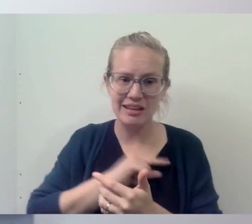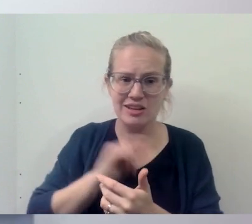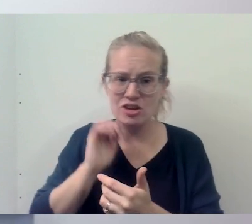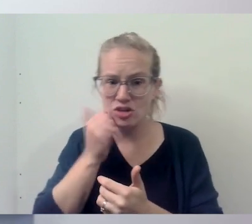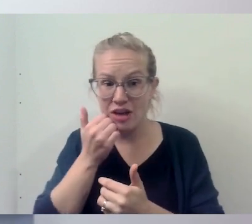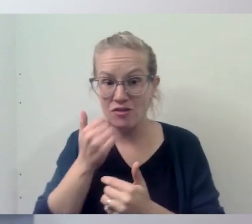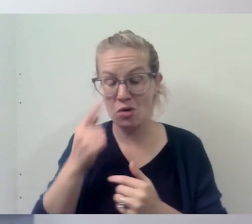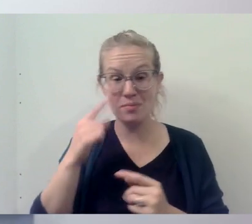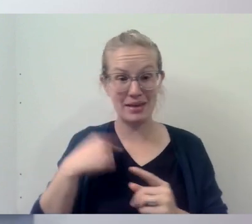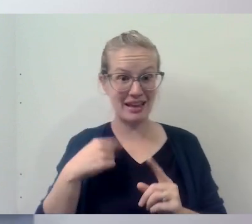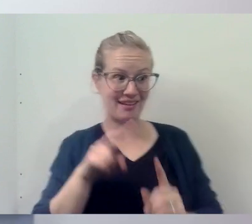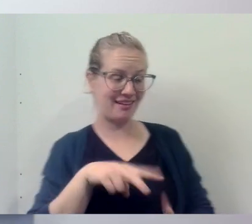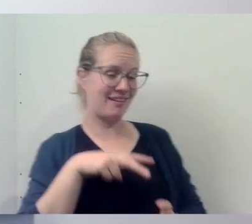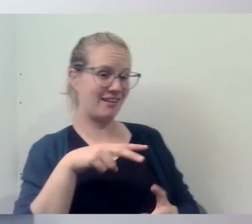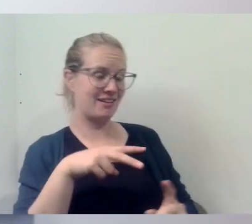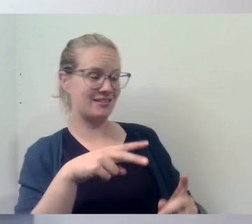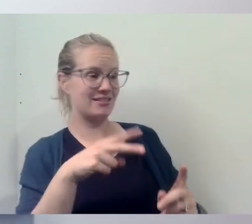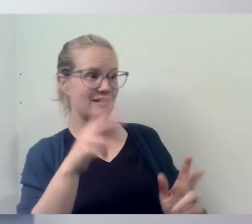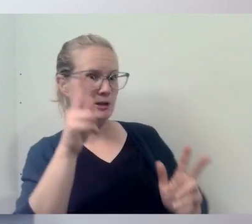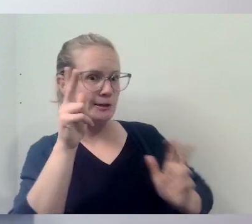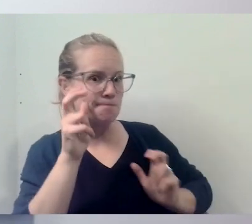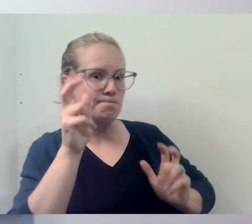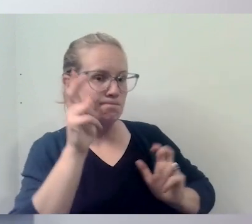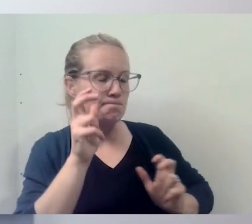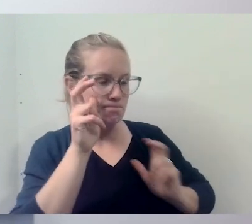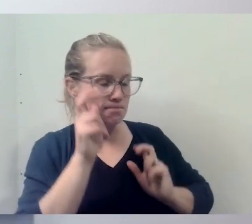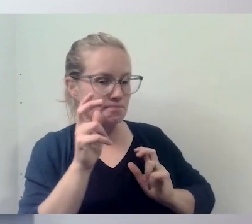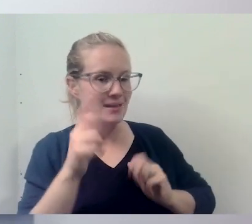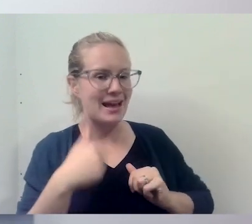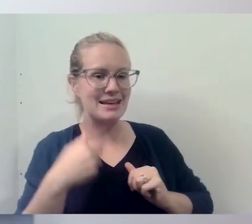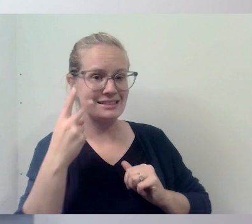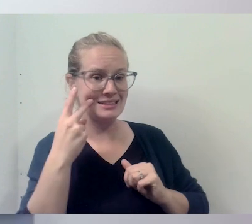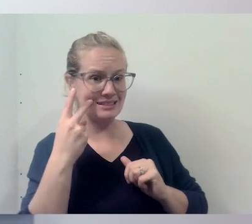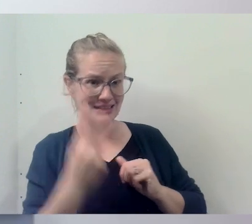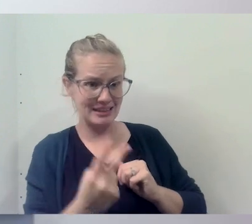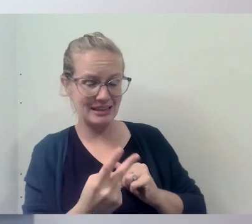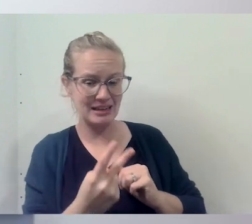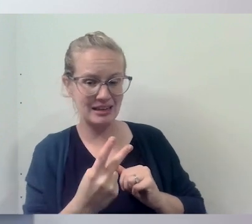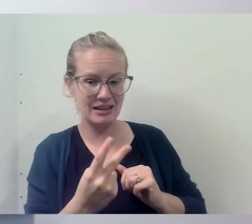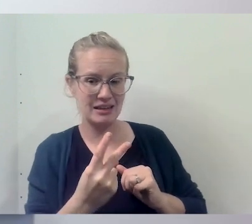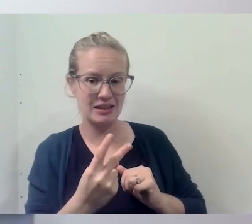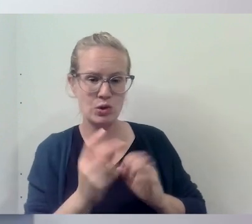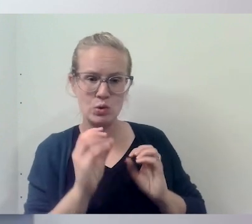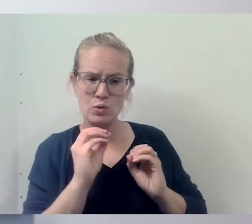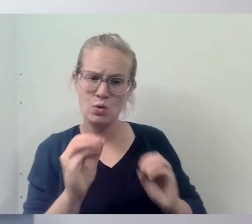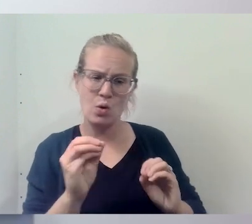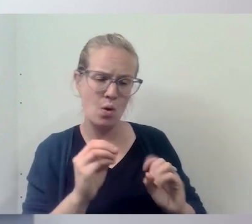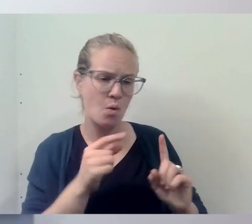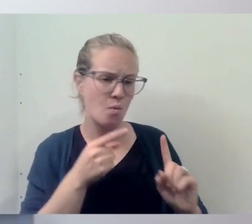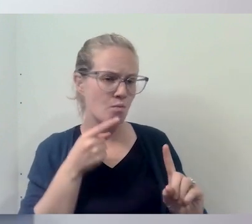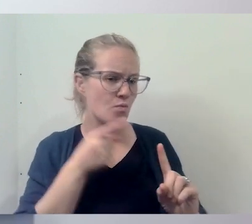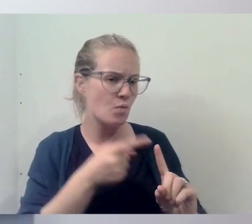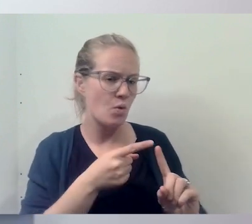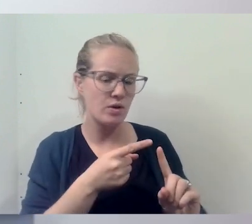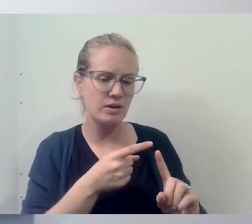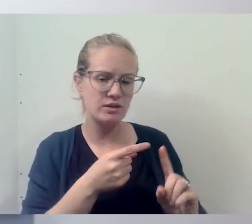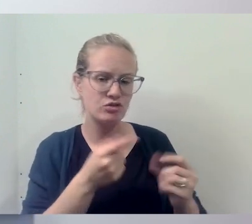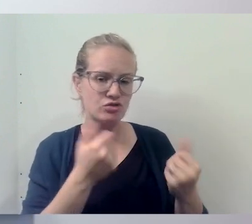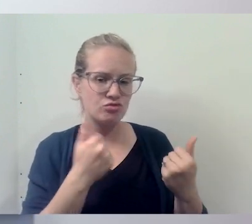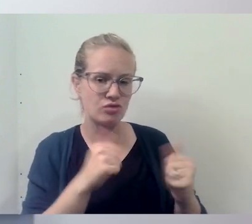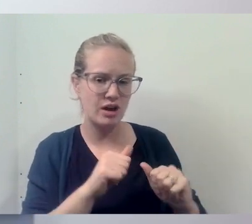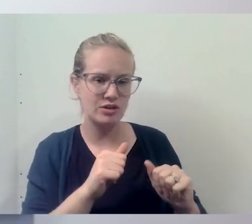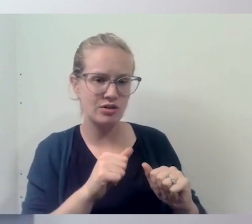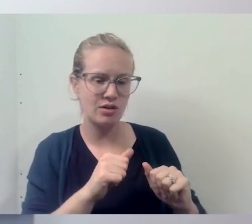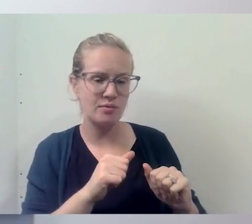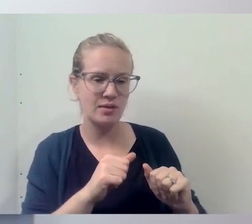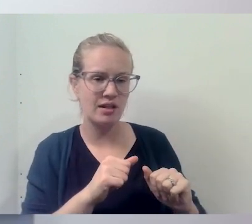being on the other side, you know, and I see that there is no point in trying to beat someone